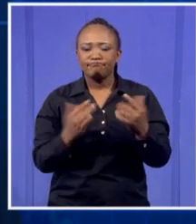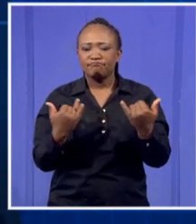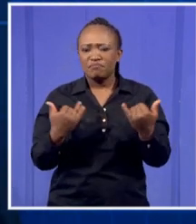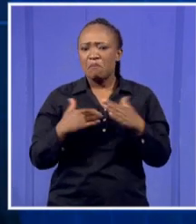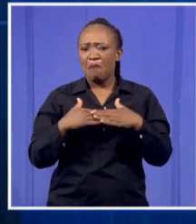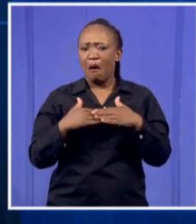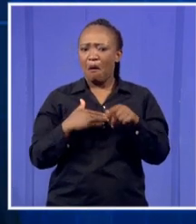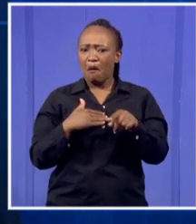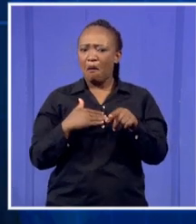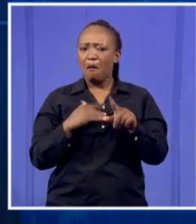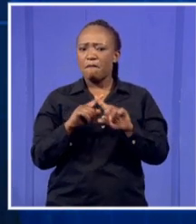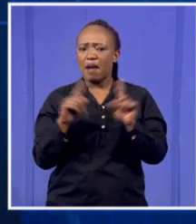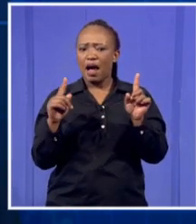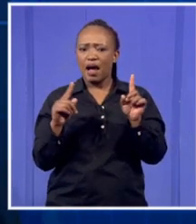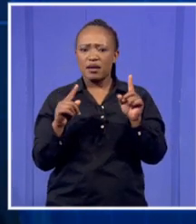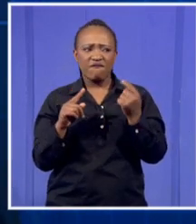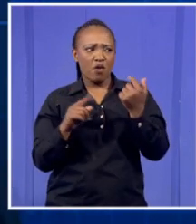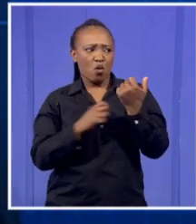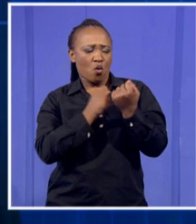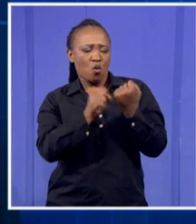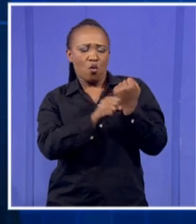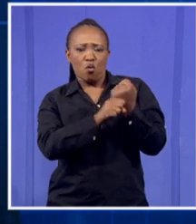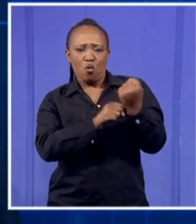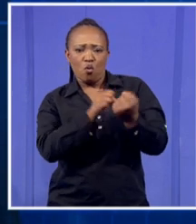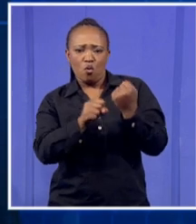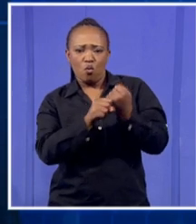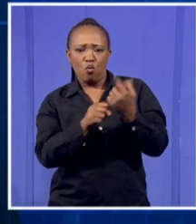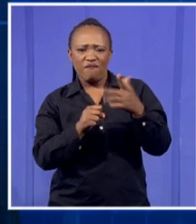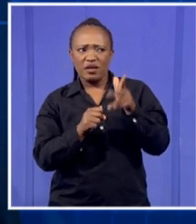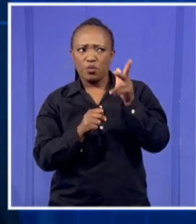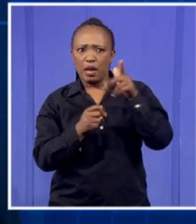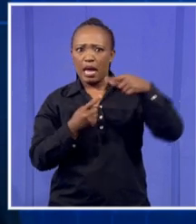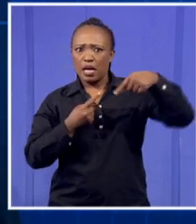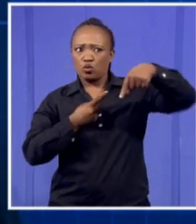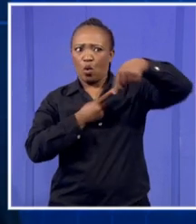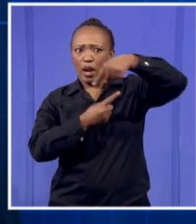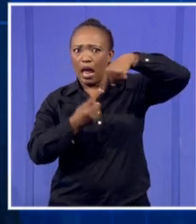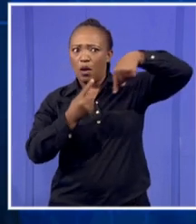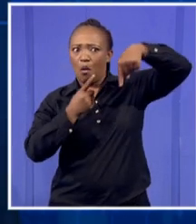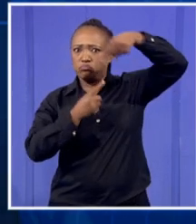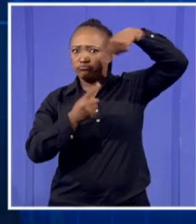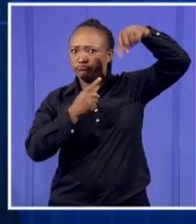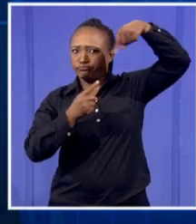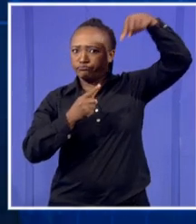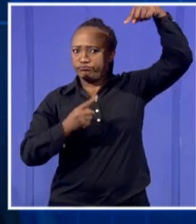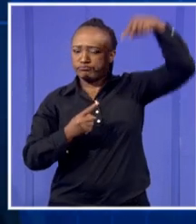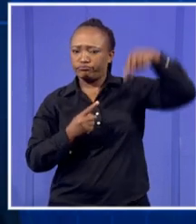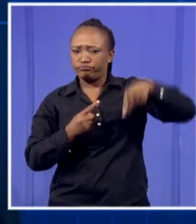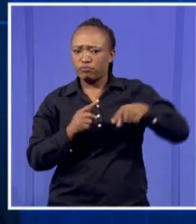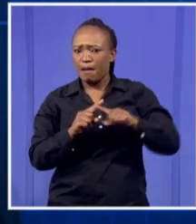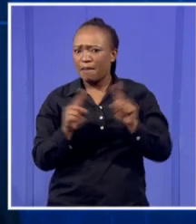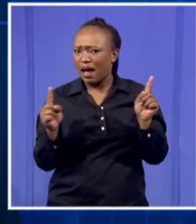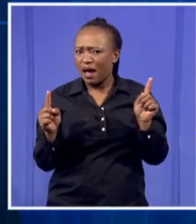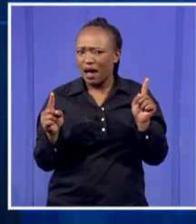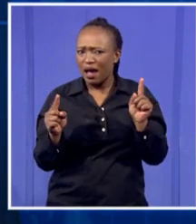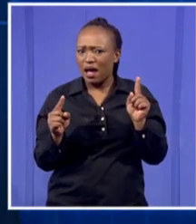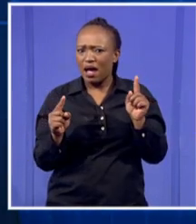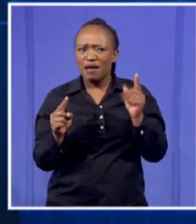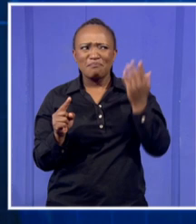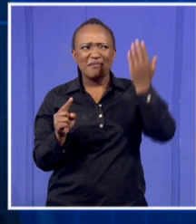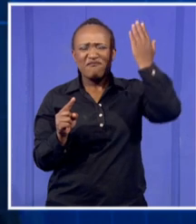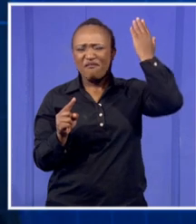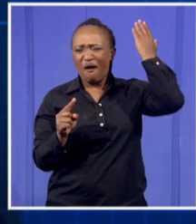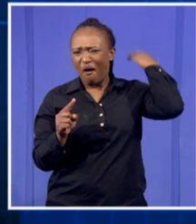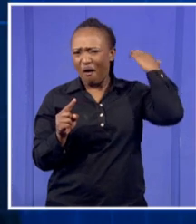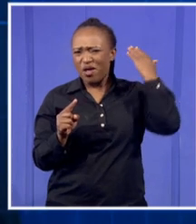the past few years now, we've been hearing of tornadoes, of things that back in the day, you'd only hear of one once in a while, you